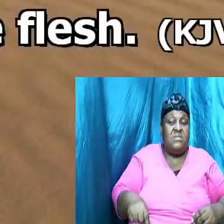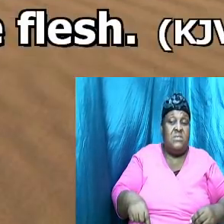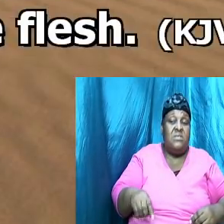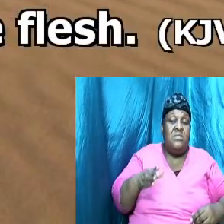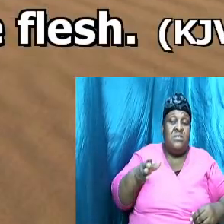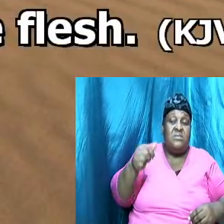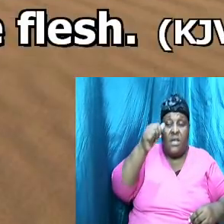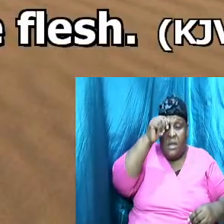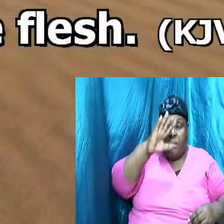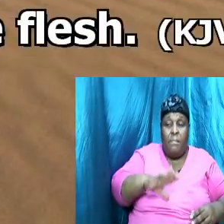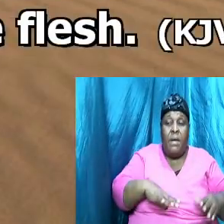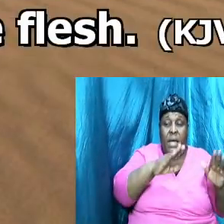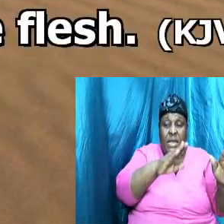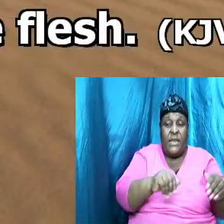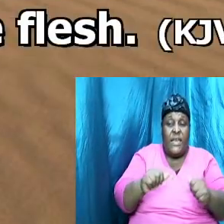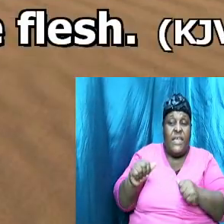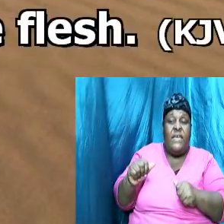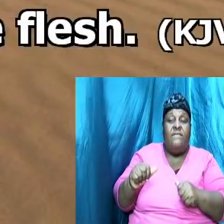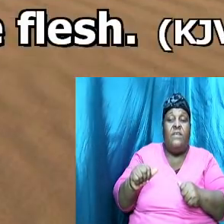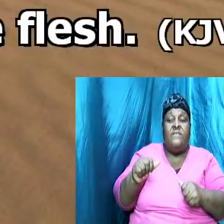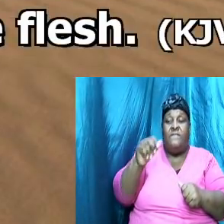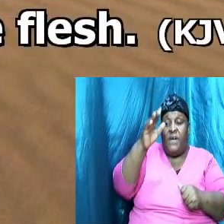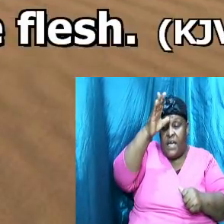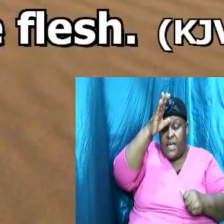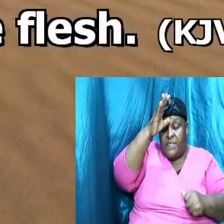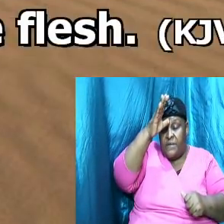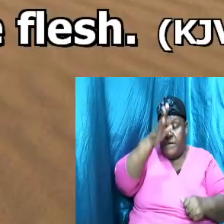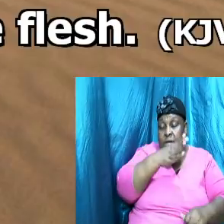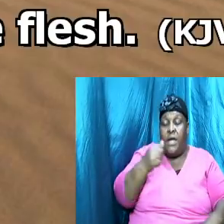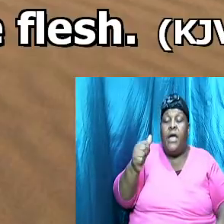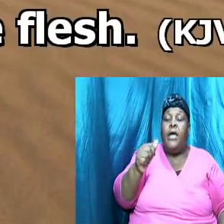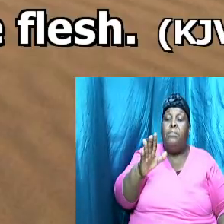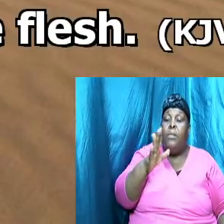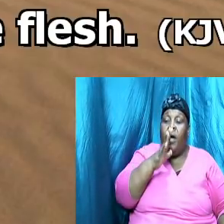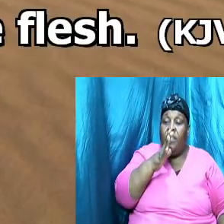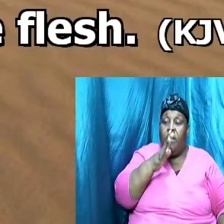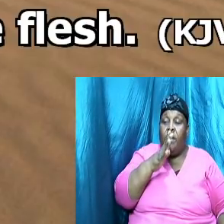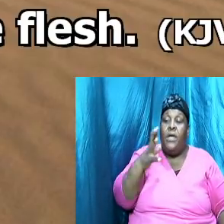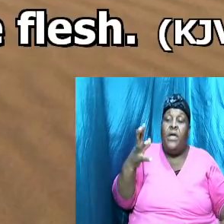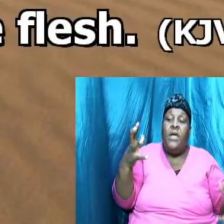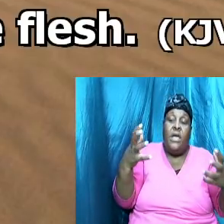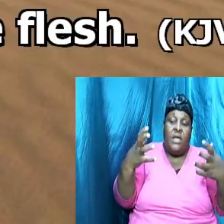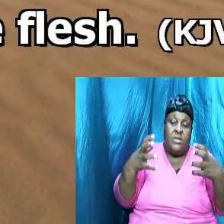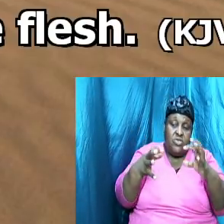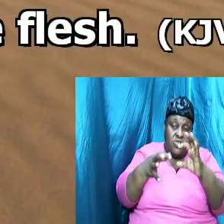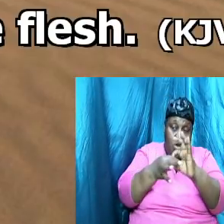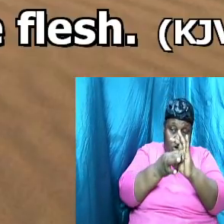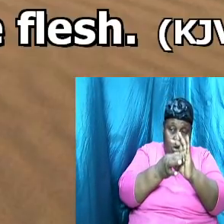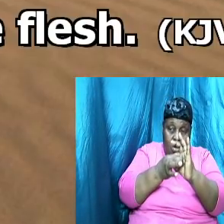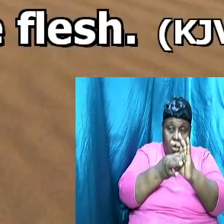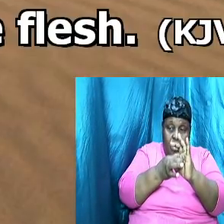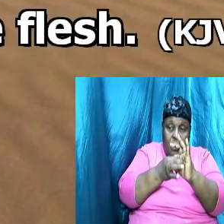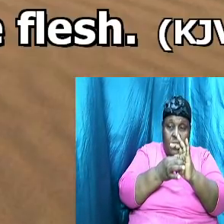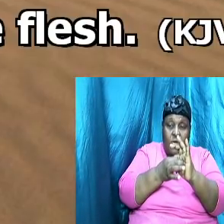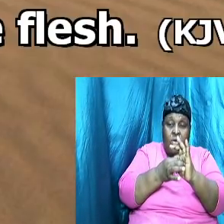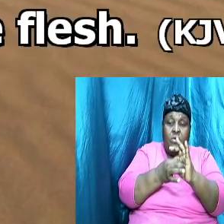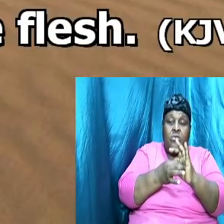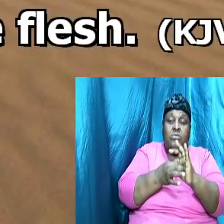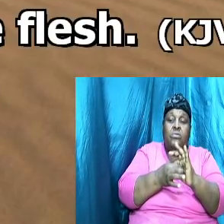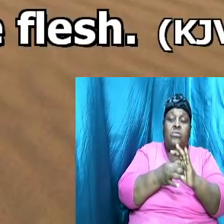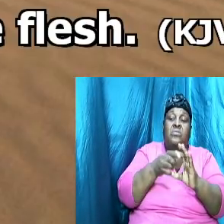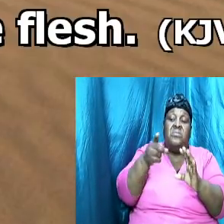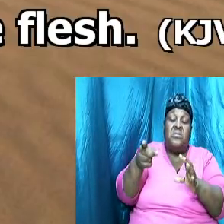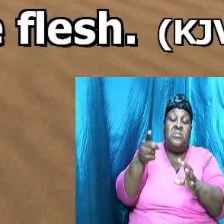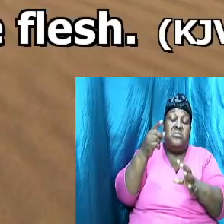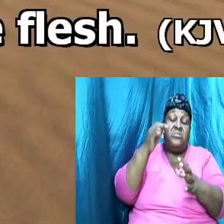shall a man leave his father and mother and shall be joined unto